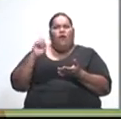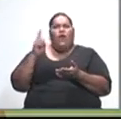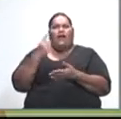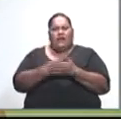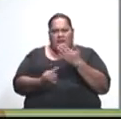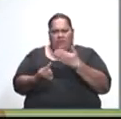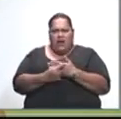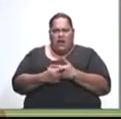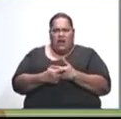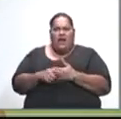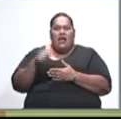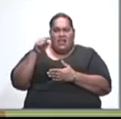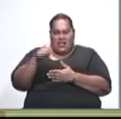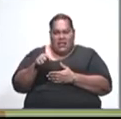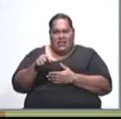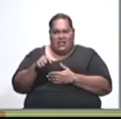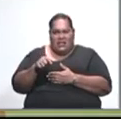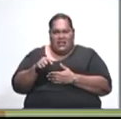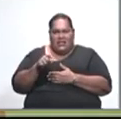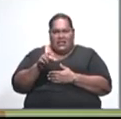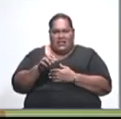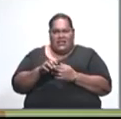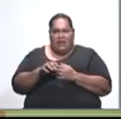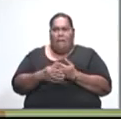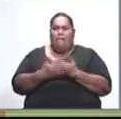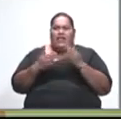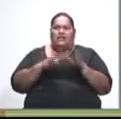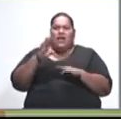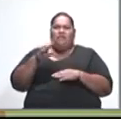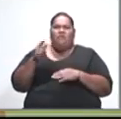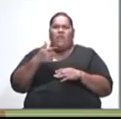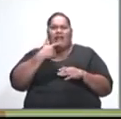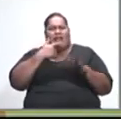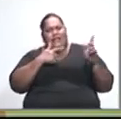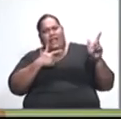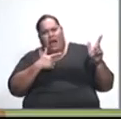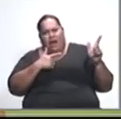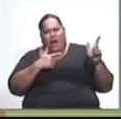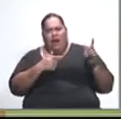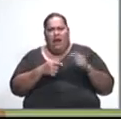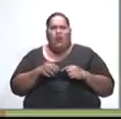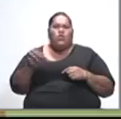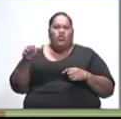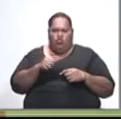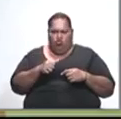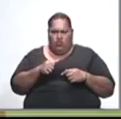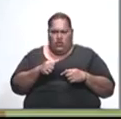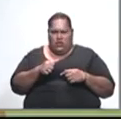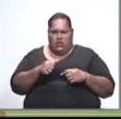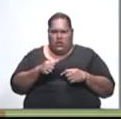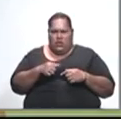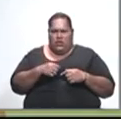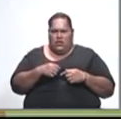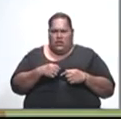This is a regressive step by Linda Tambuya, and we should address it and we should condemn it,